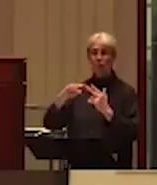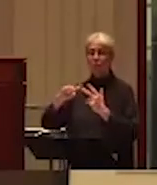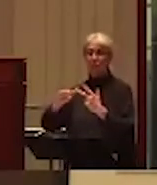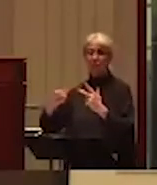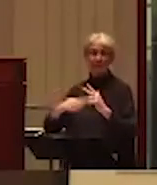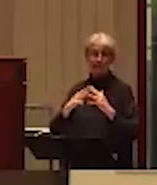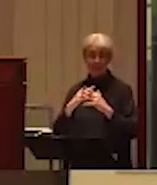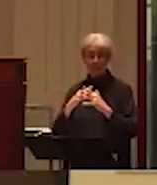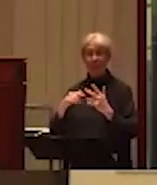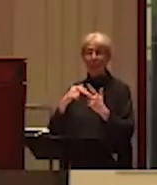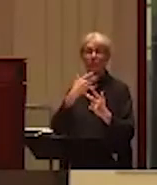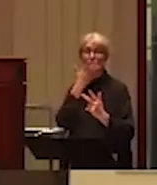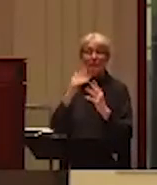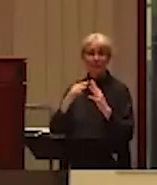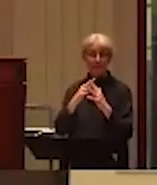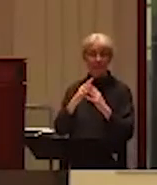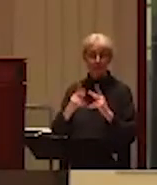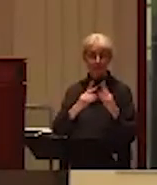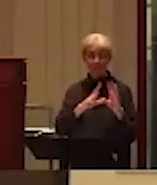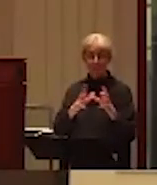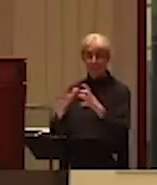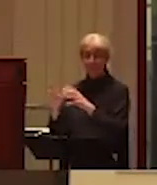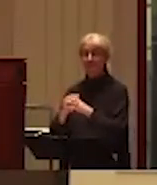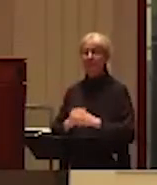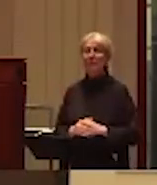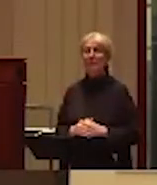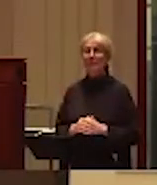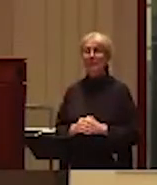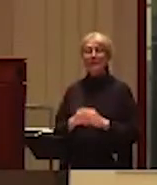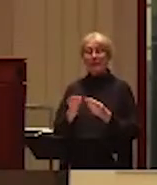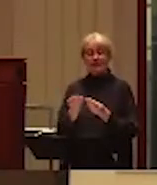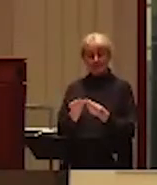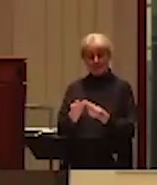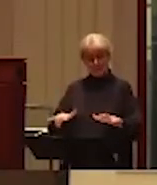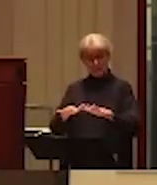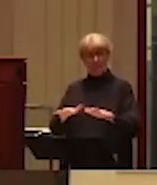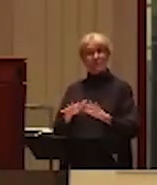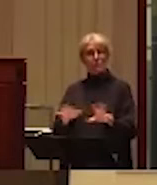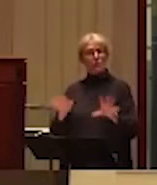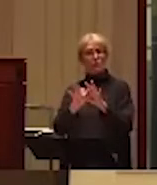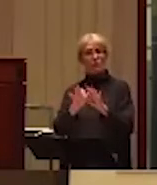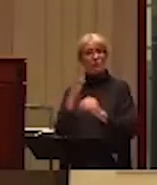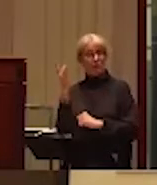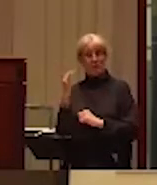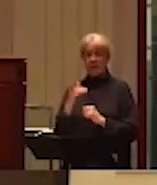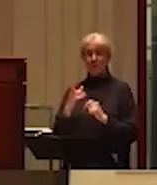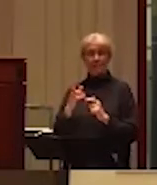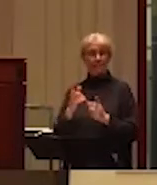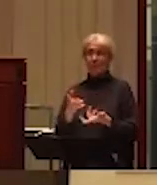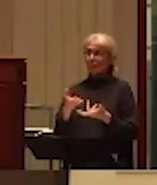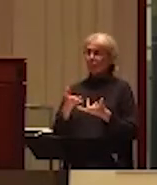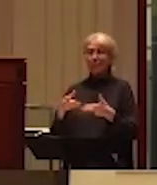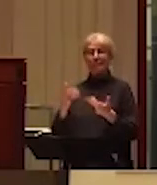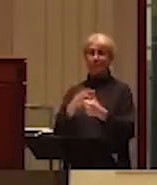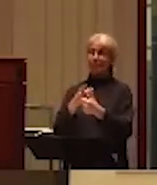Musqueam Nations. The land gives us a lot including the ability to meet in this beautiful